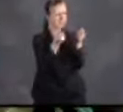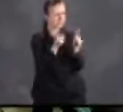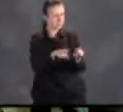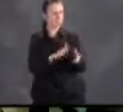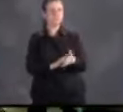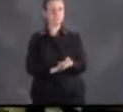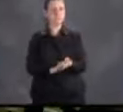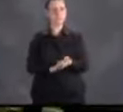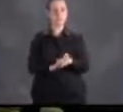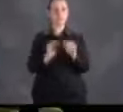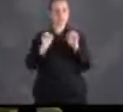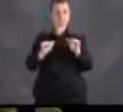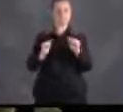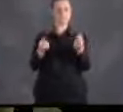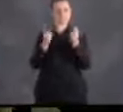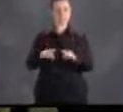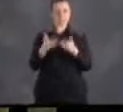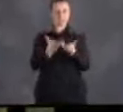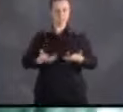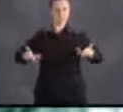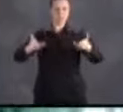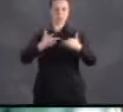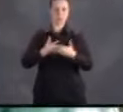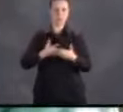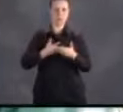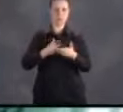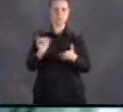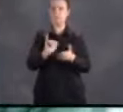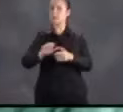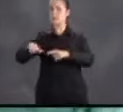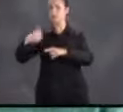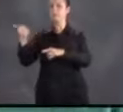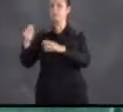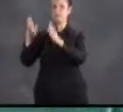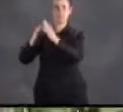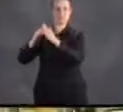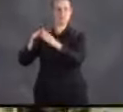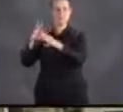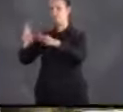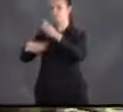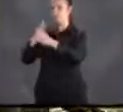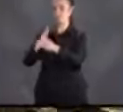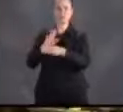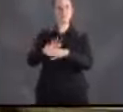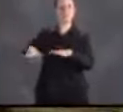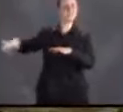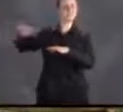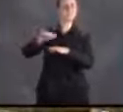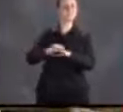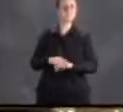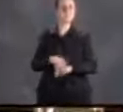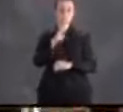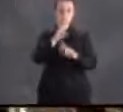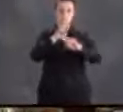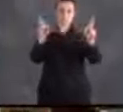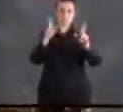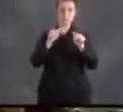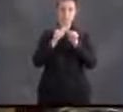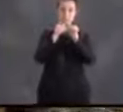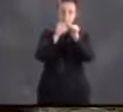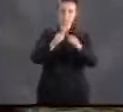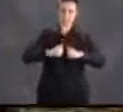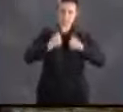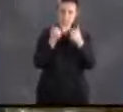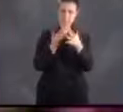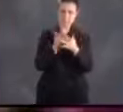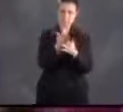disasters, but they can happen here just like in every other part of the world. The question is, are you prepared to survive